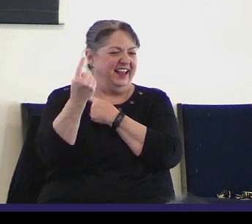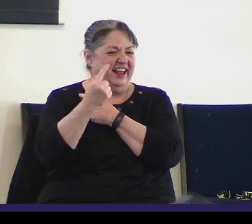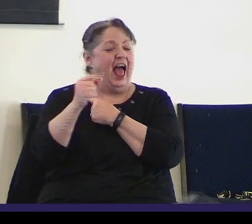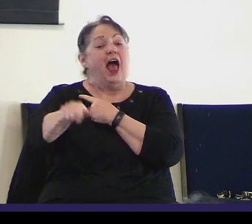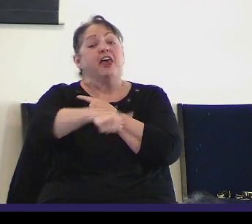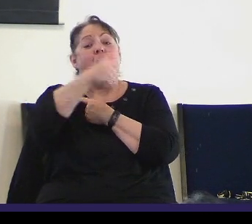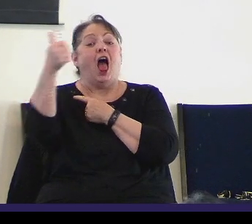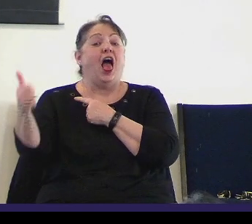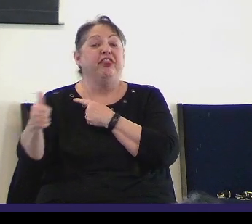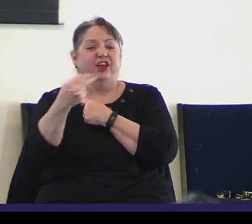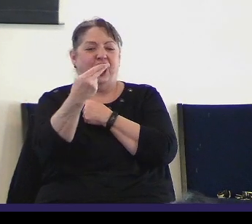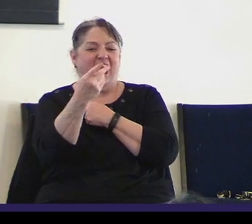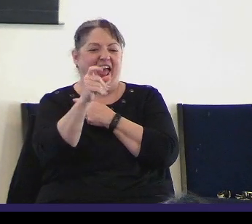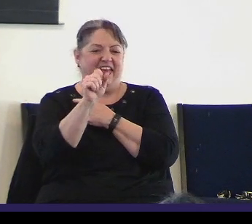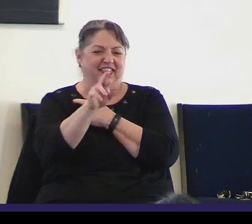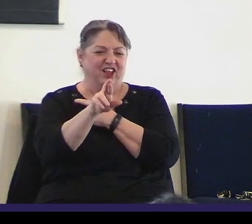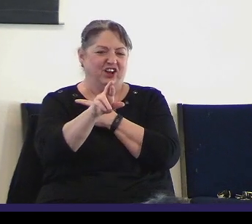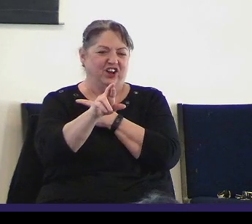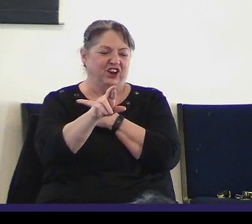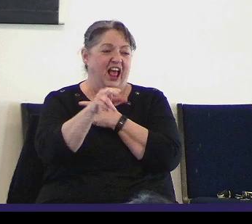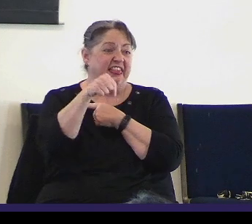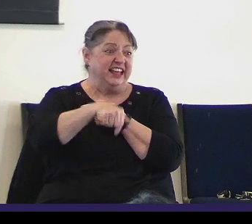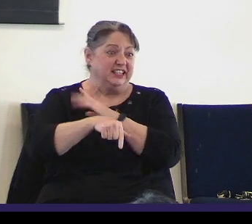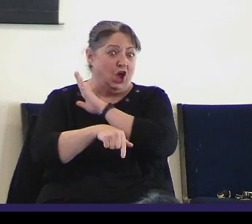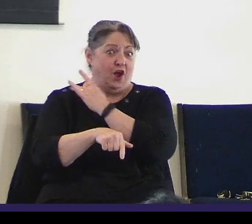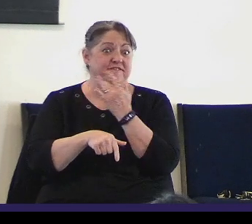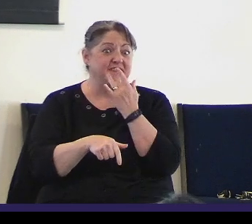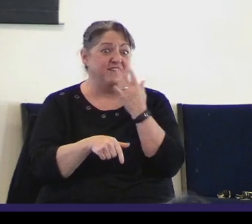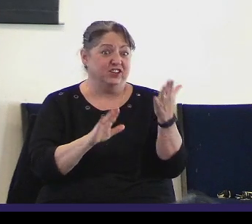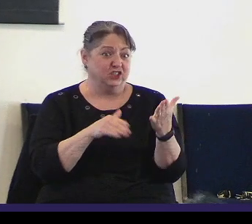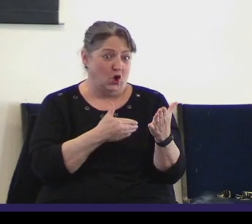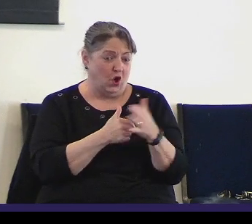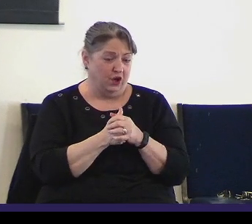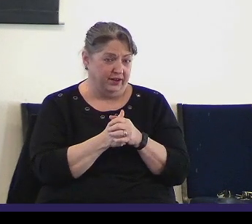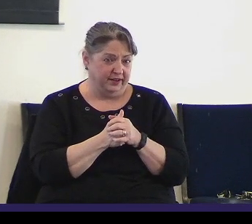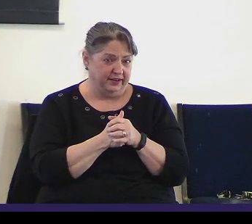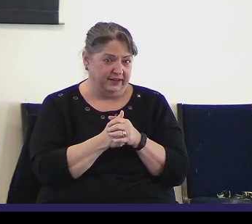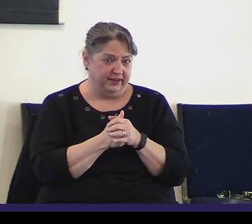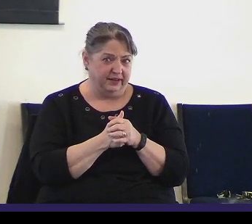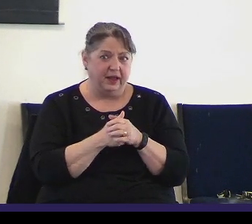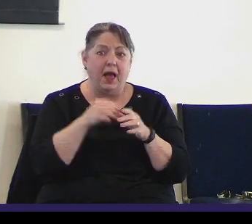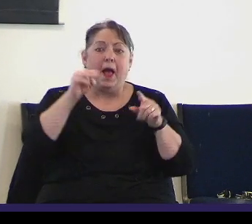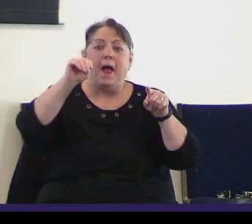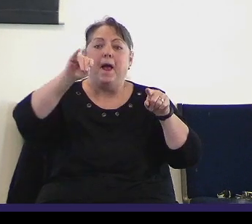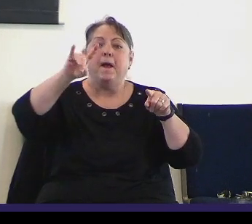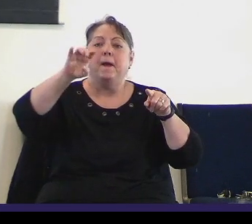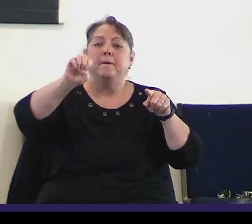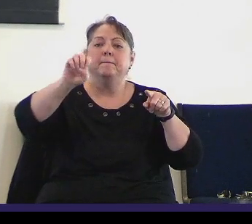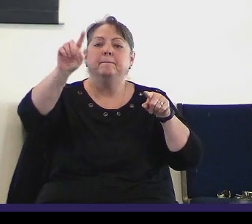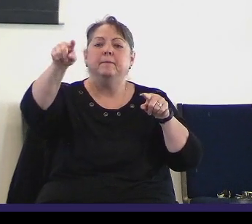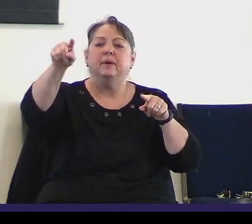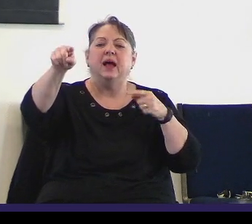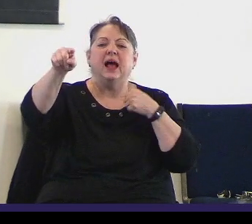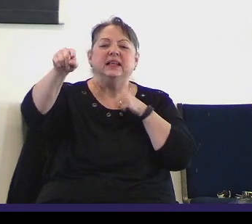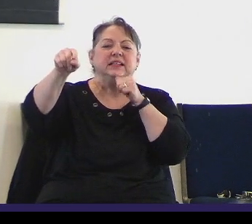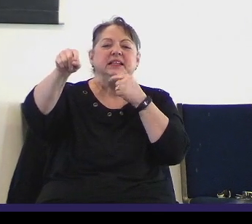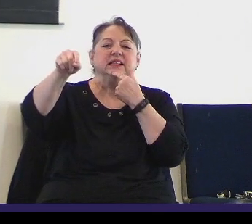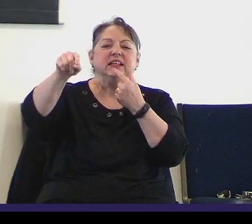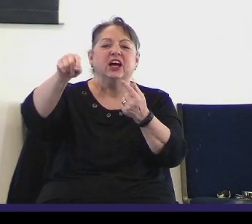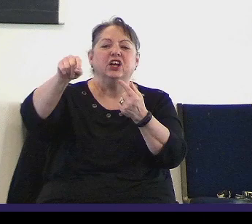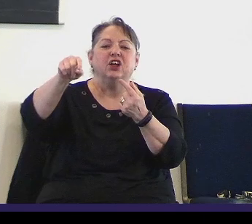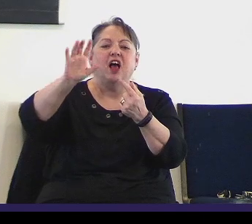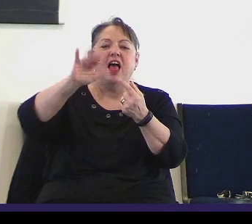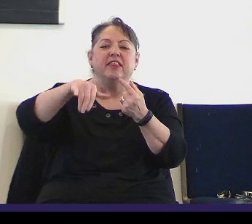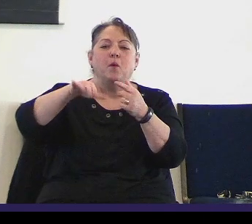favorite songs. Mike. Mike. I didn't tell you that we're doing